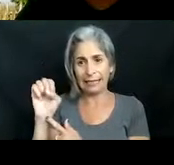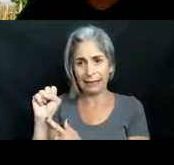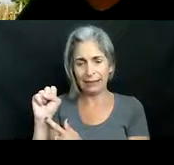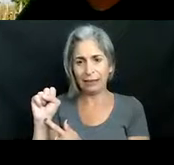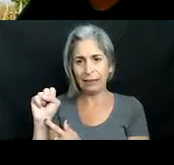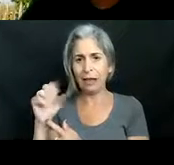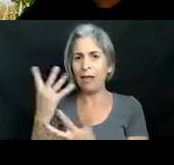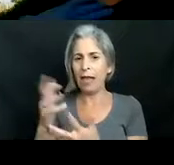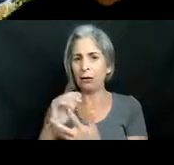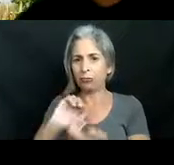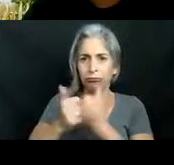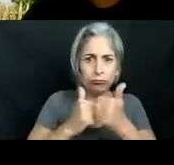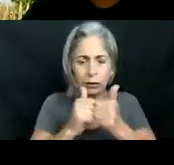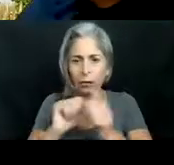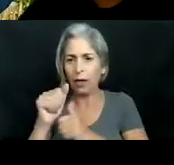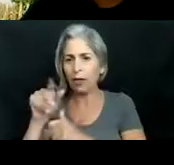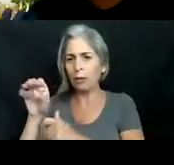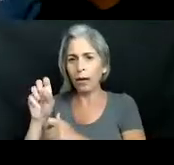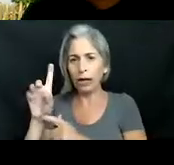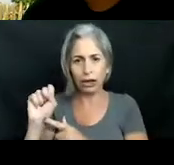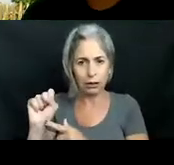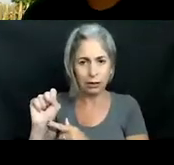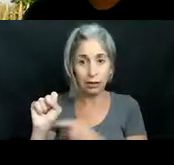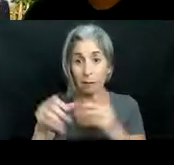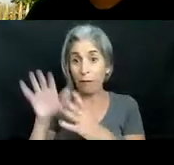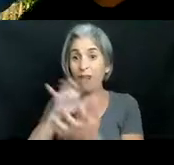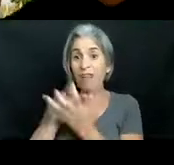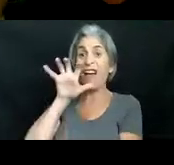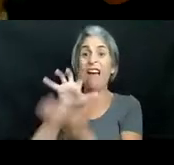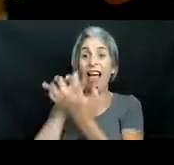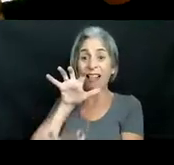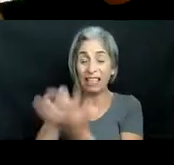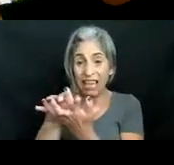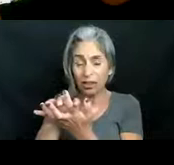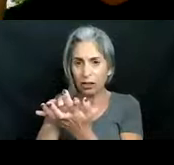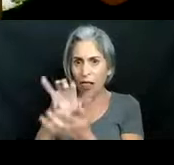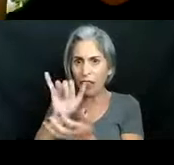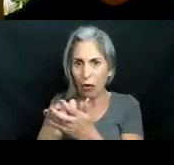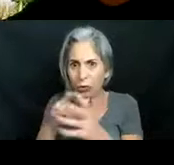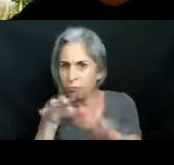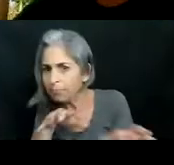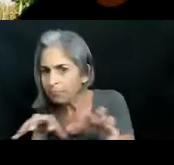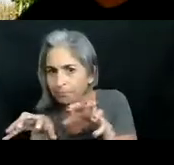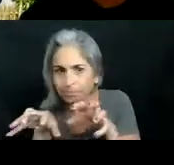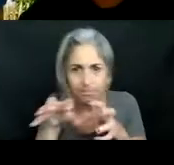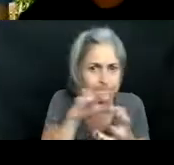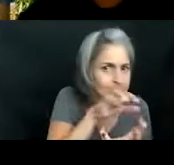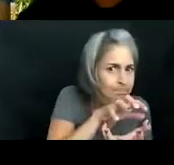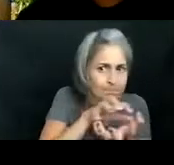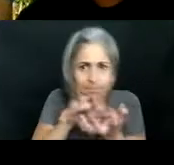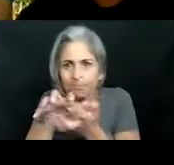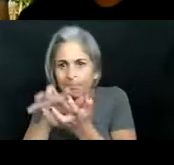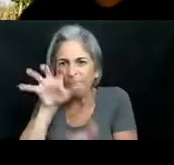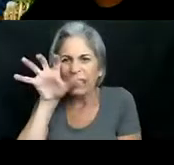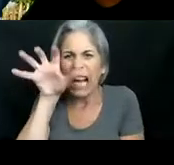major predators so back in the day alligators and crocodiles actually used to be the main predator the apex predator for our